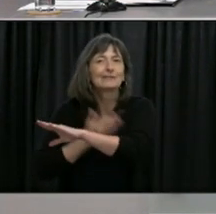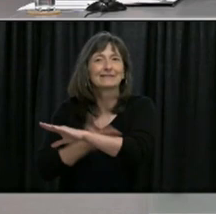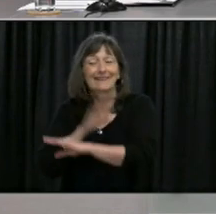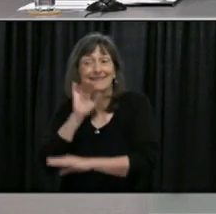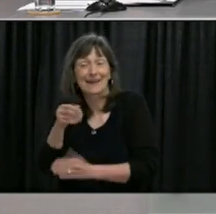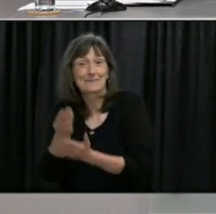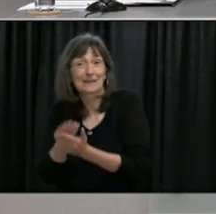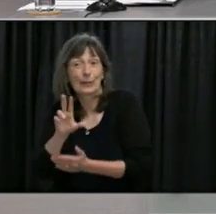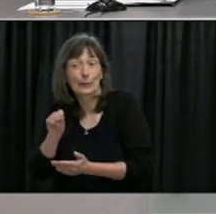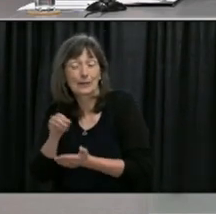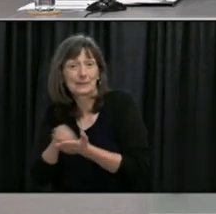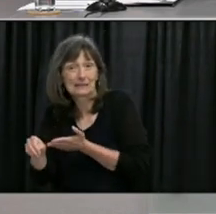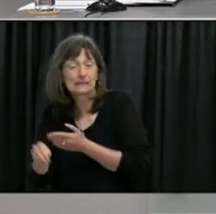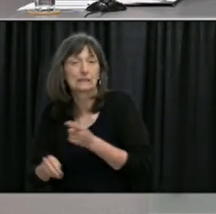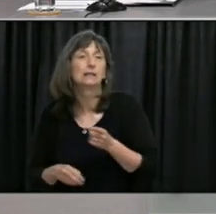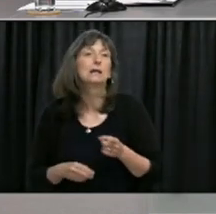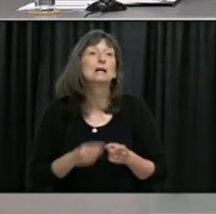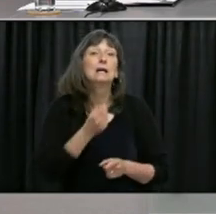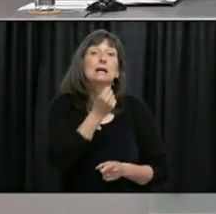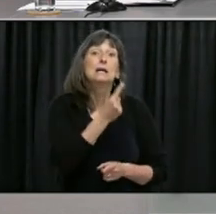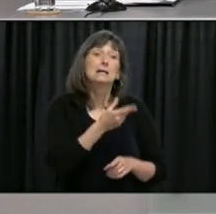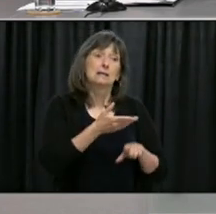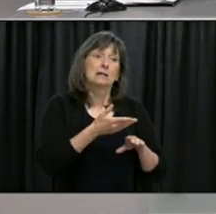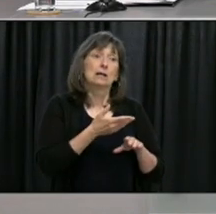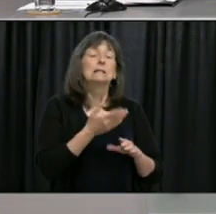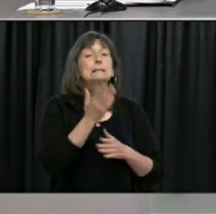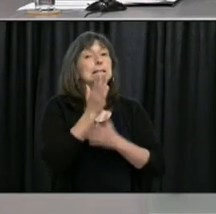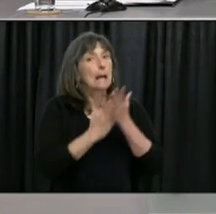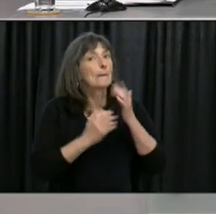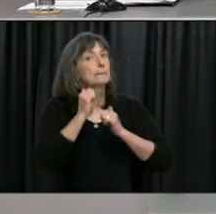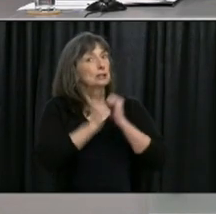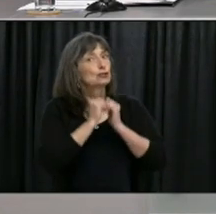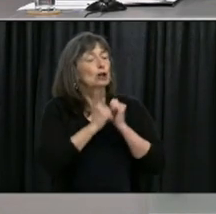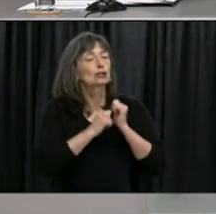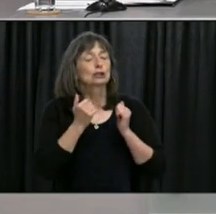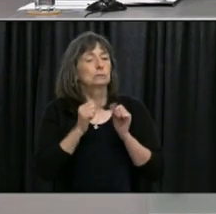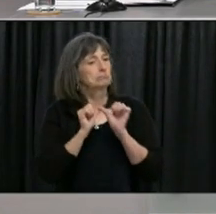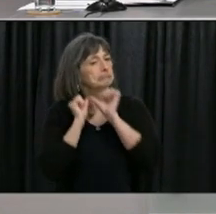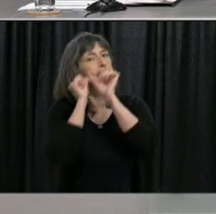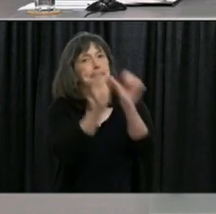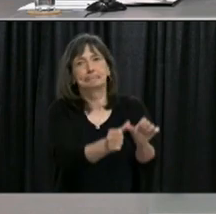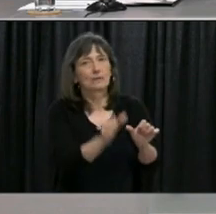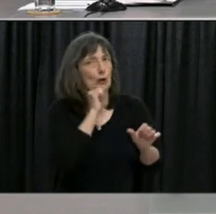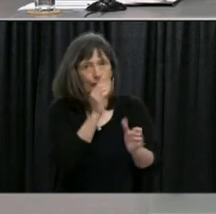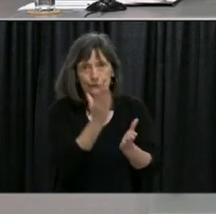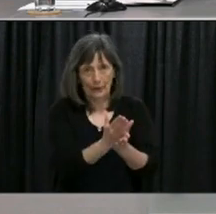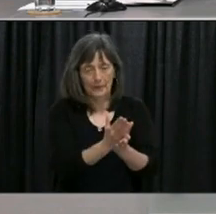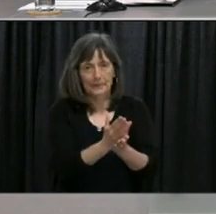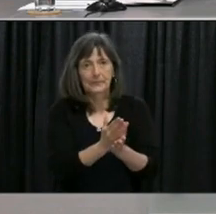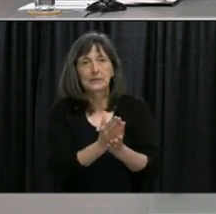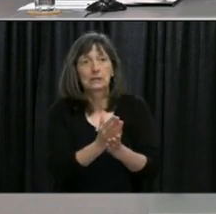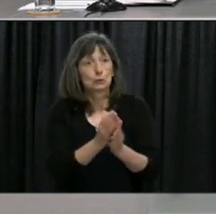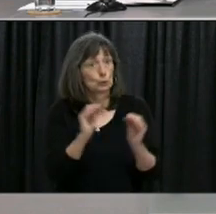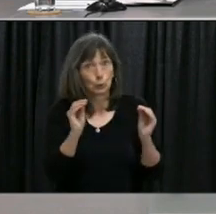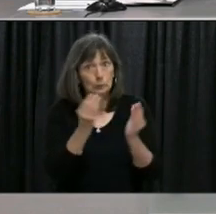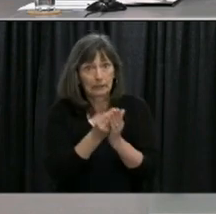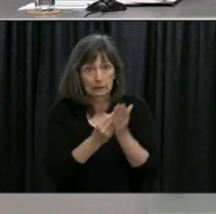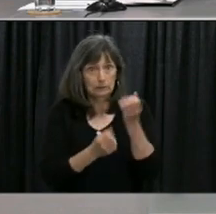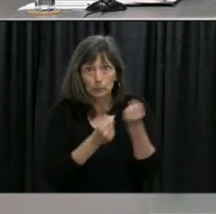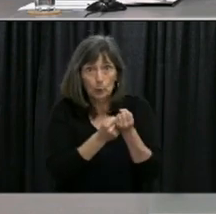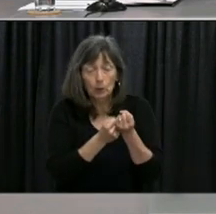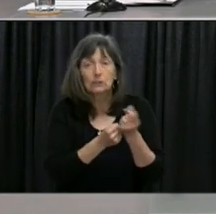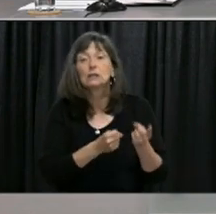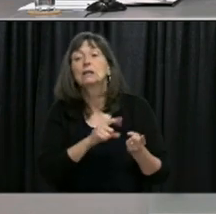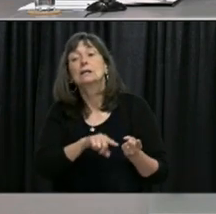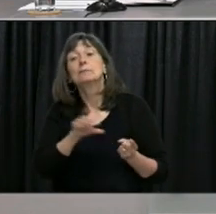sector can continue operating during COVID-19 but there were $30 million announced for today when you look at another sector that's